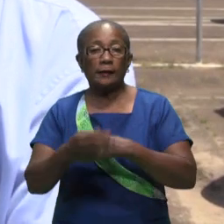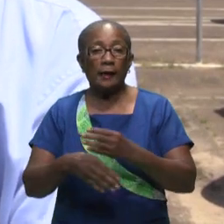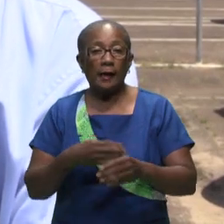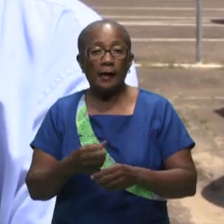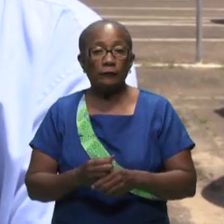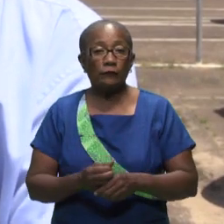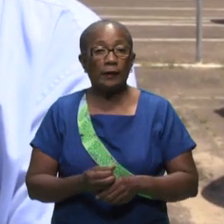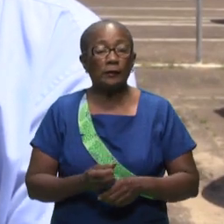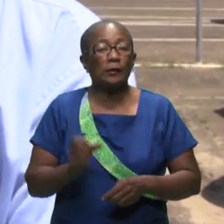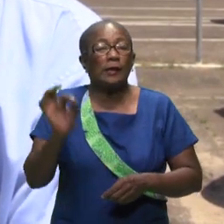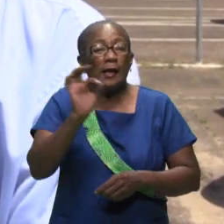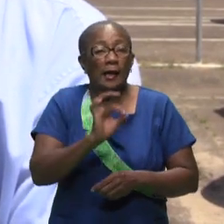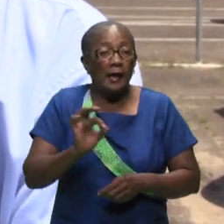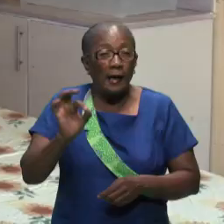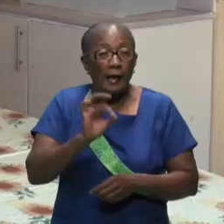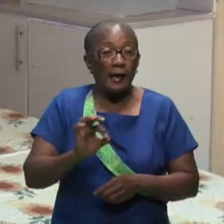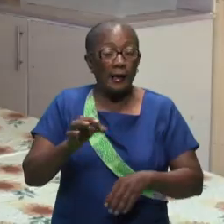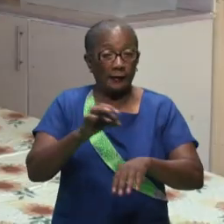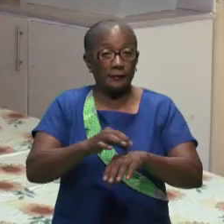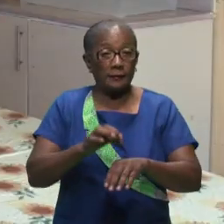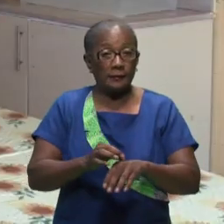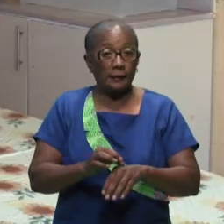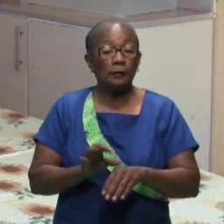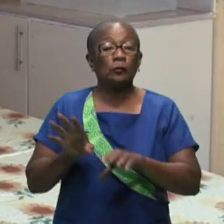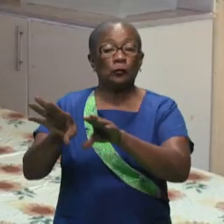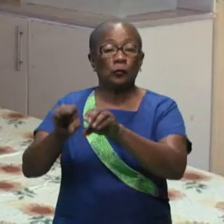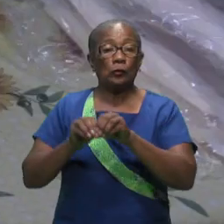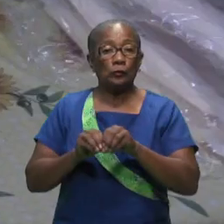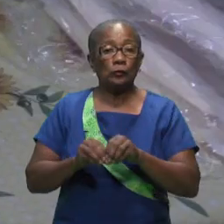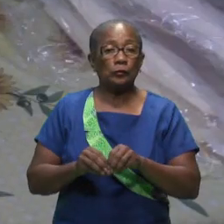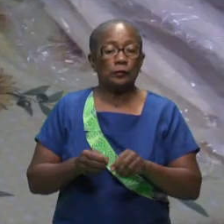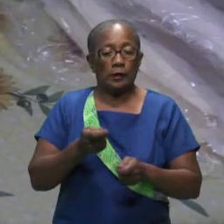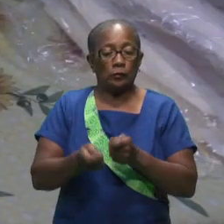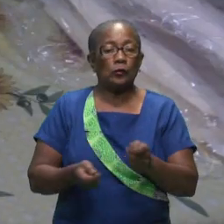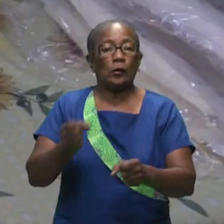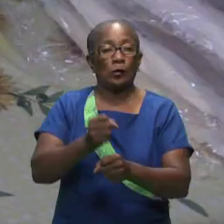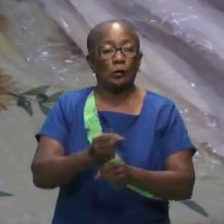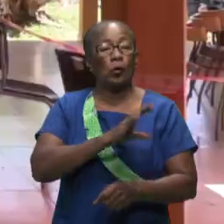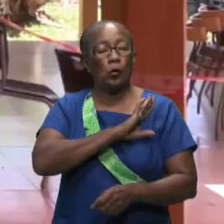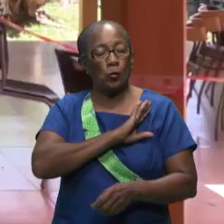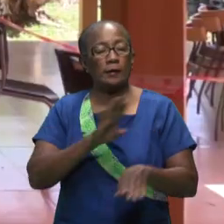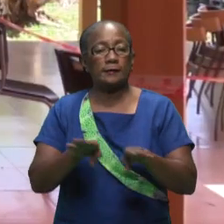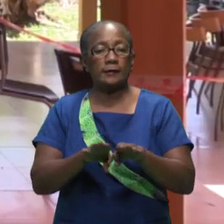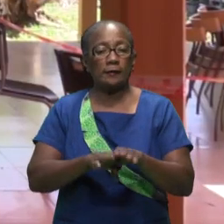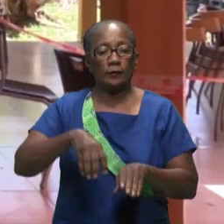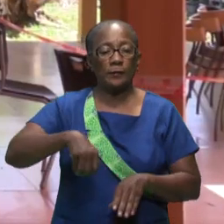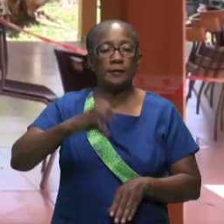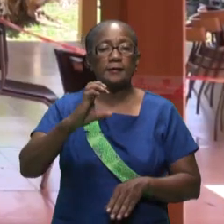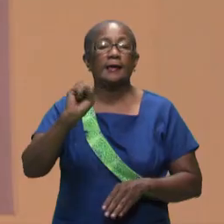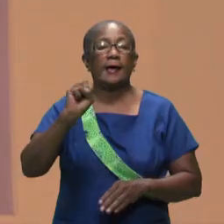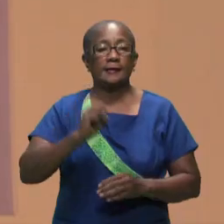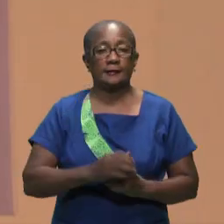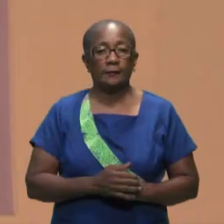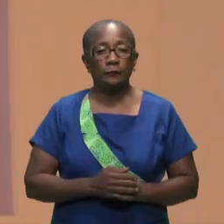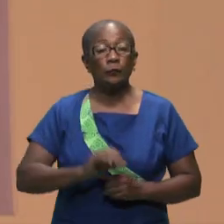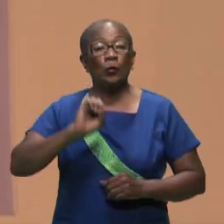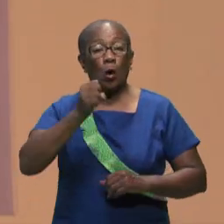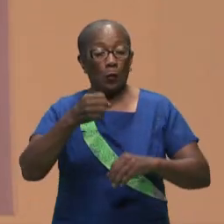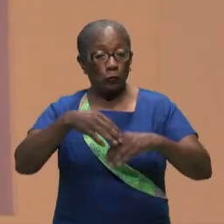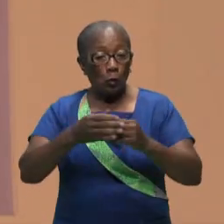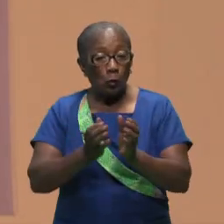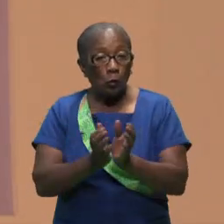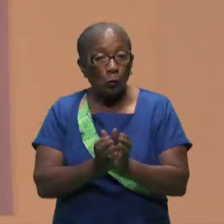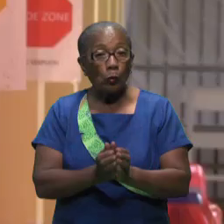patients are referred to a hospital hospital and this will also be the case with pcs the pcs had to create some